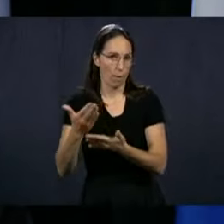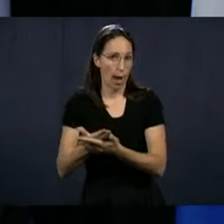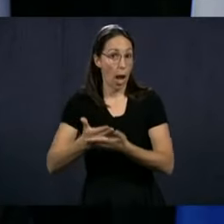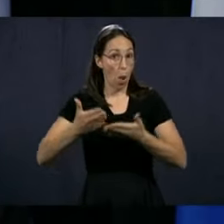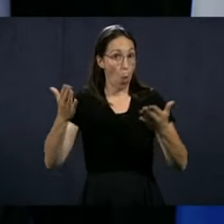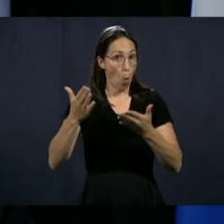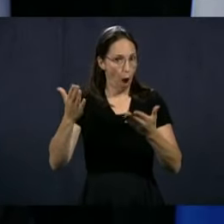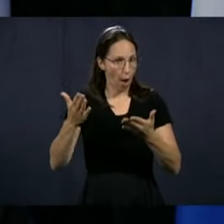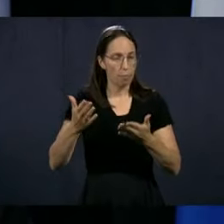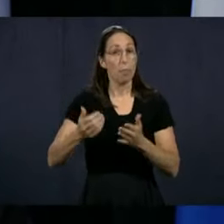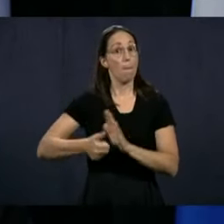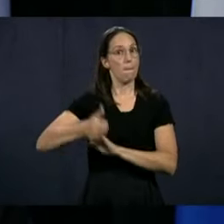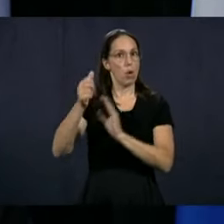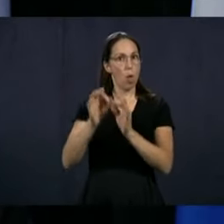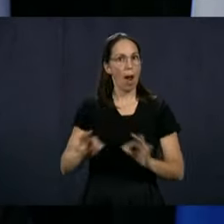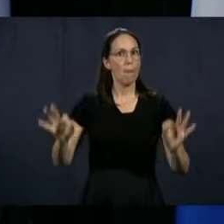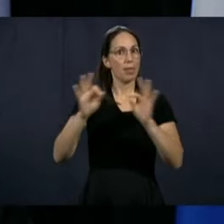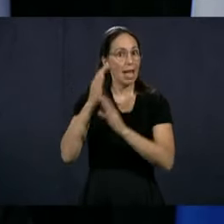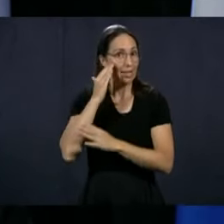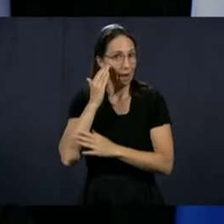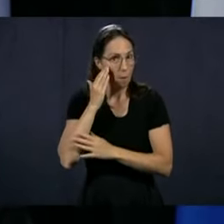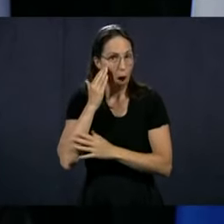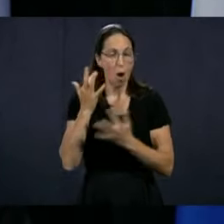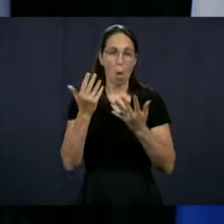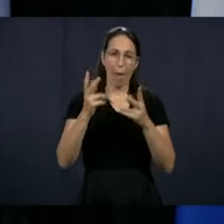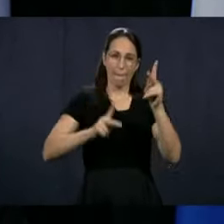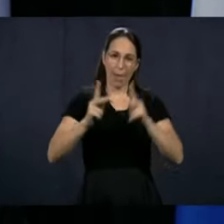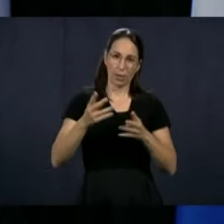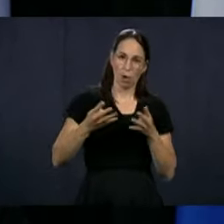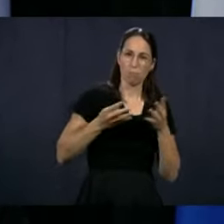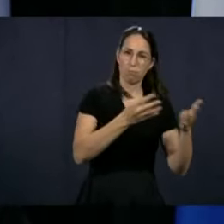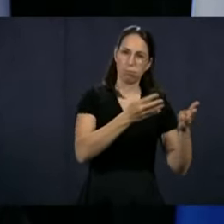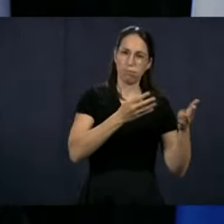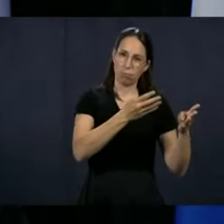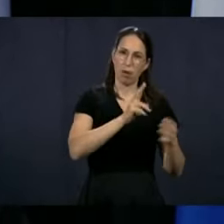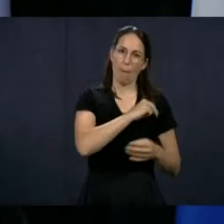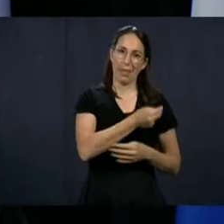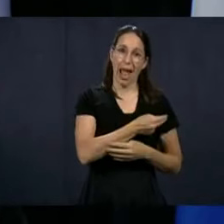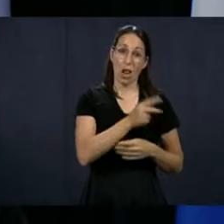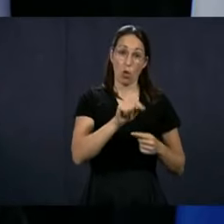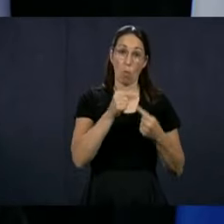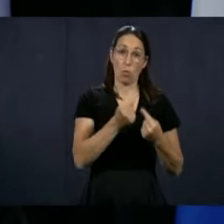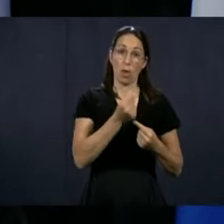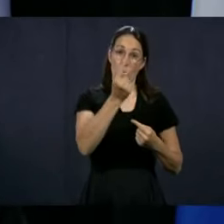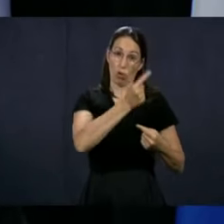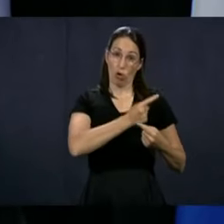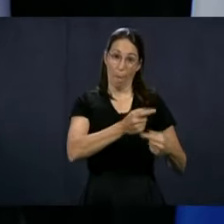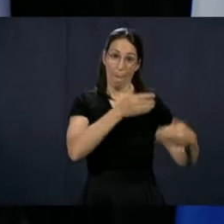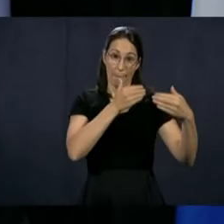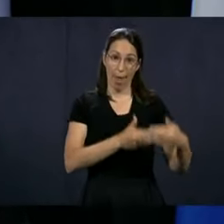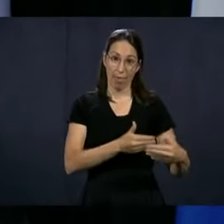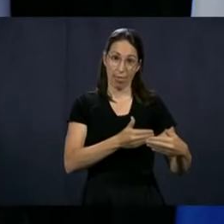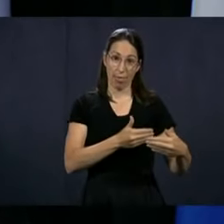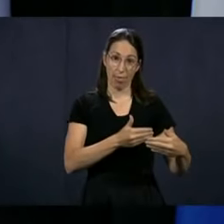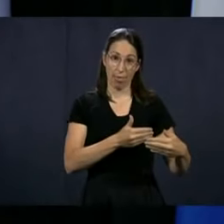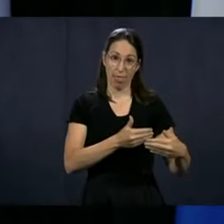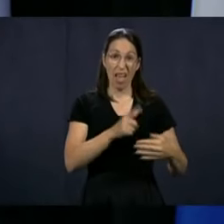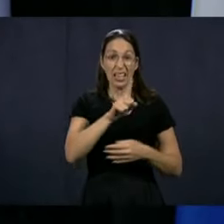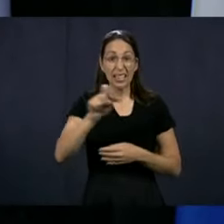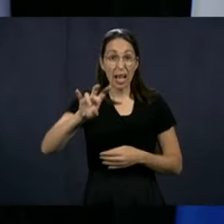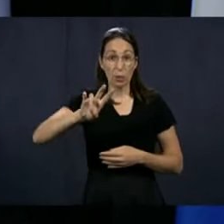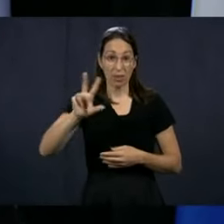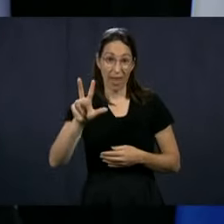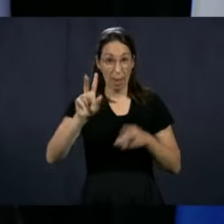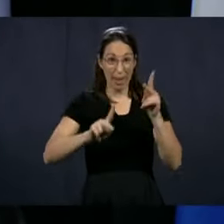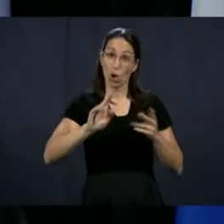The most important indicator is the number of hospitalizations for the past week. There's a lowering of 173